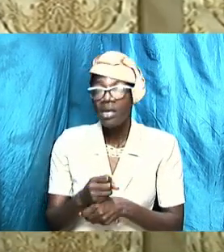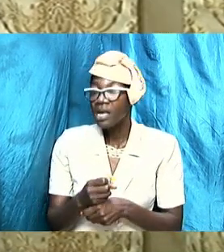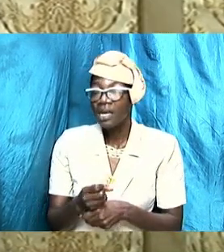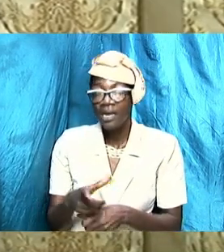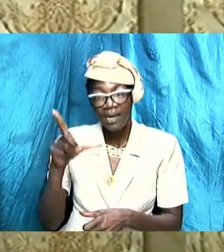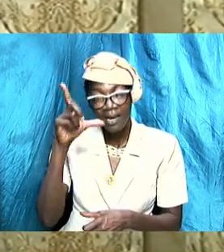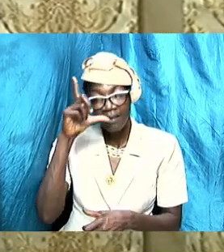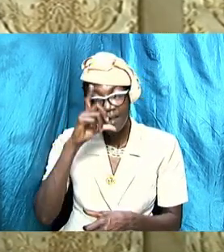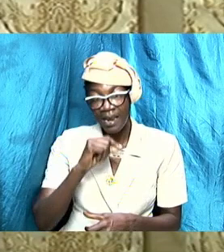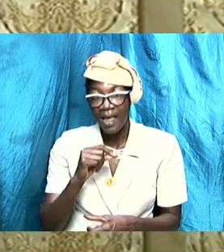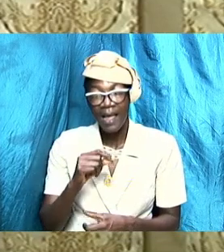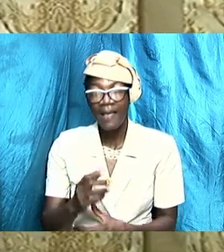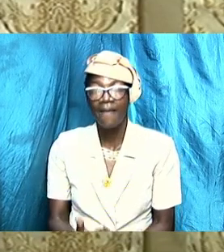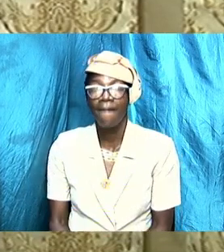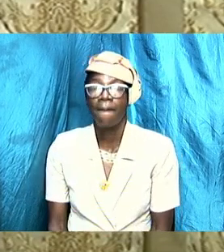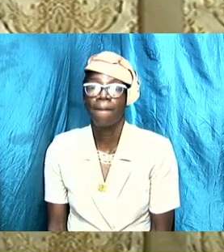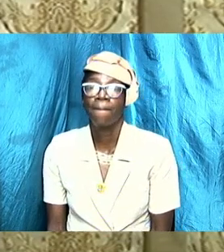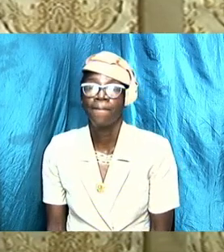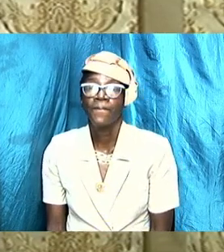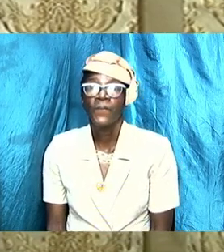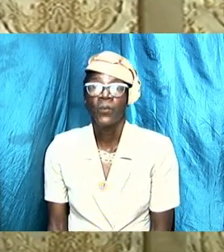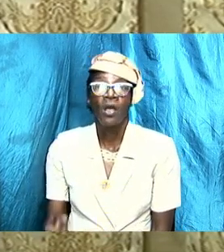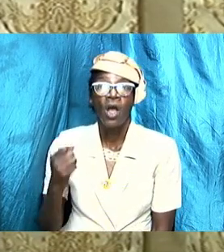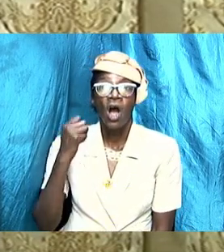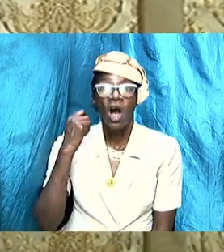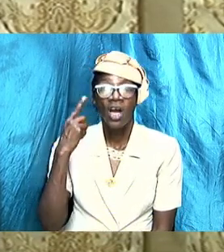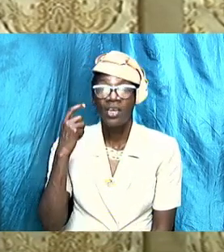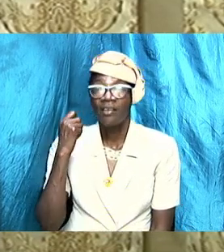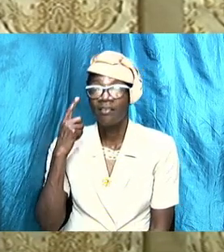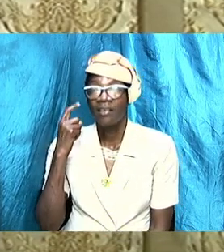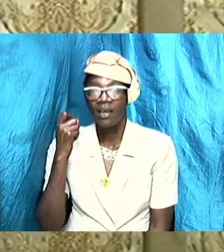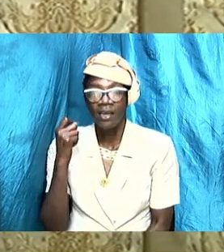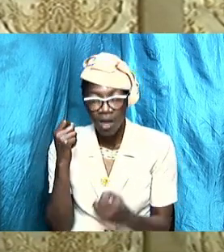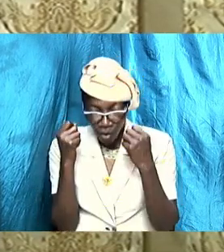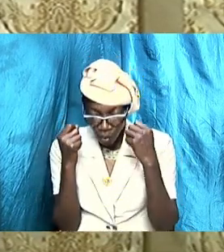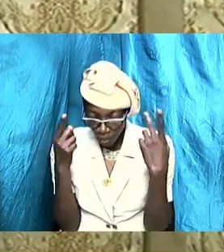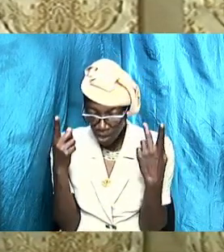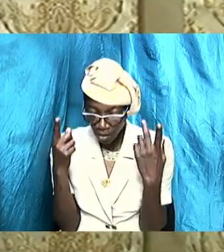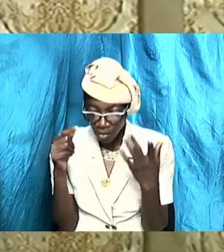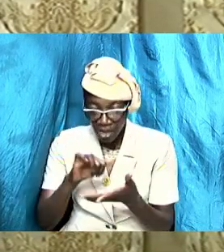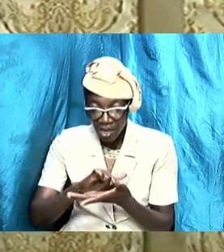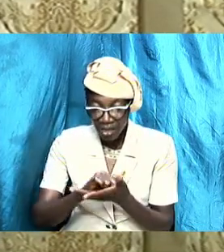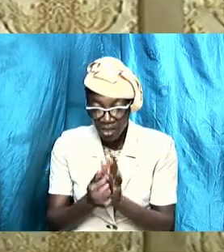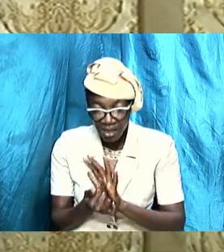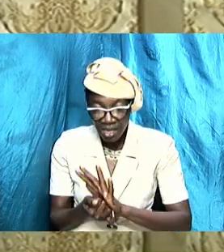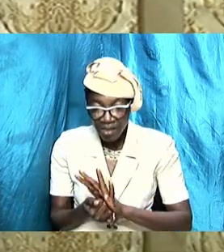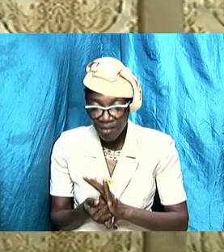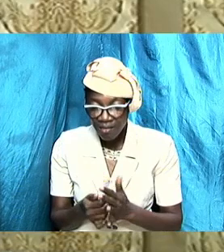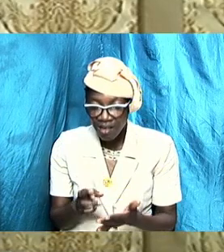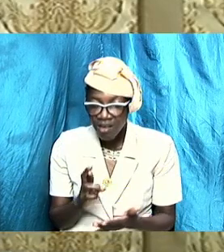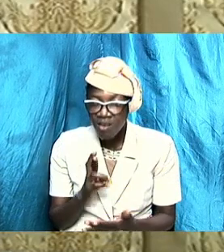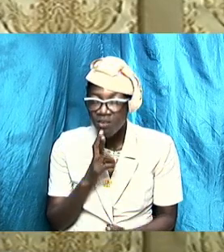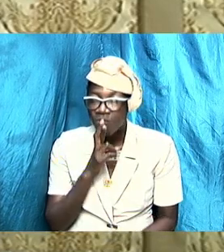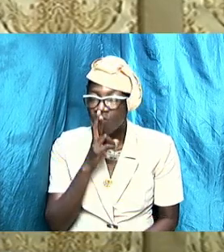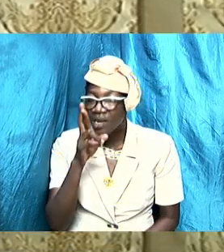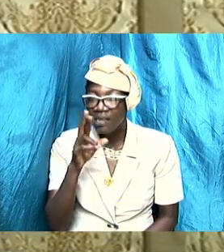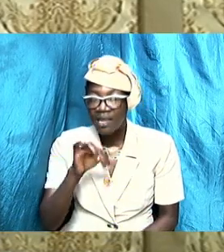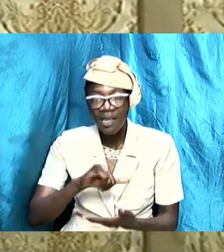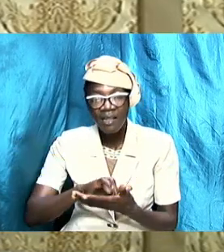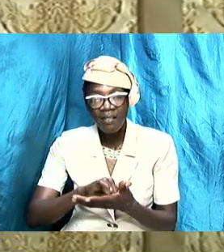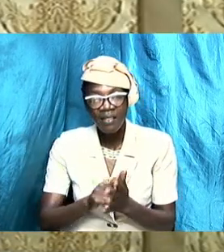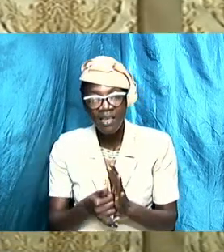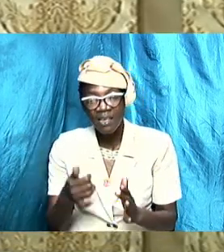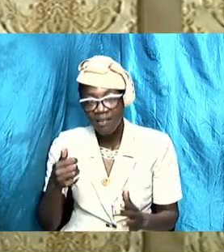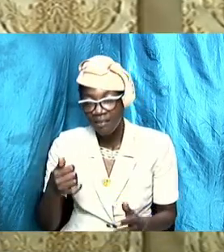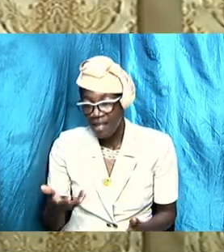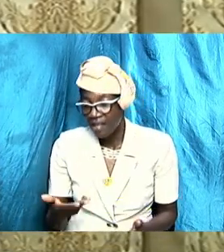and we need to be aware and to wake up to these realities so these things must